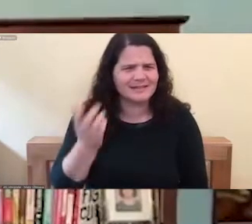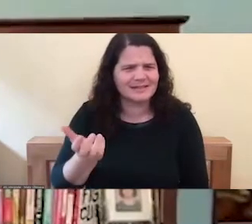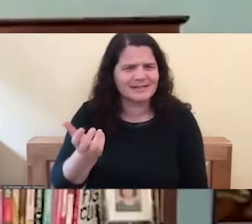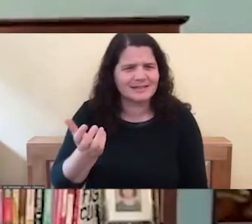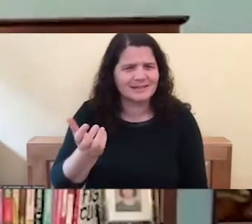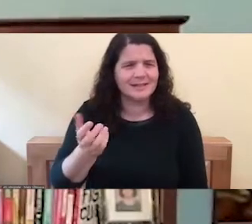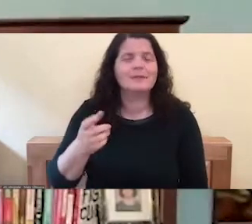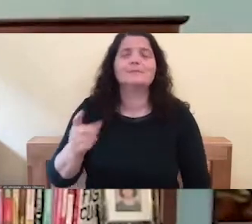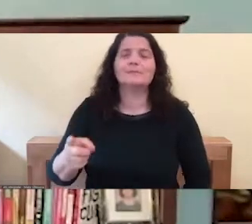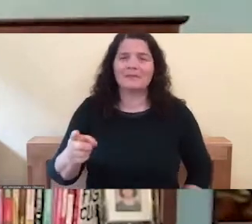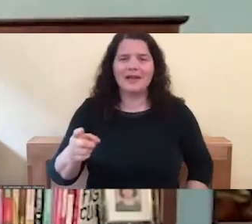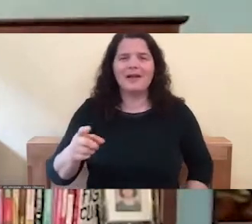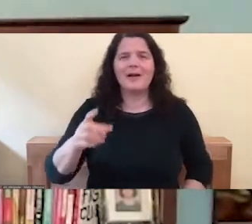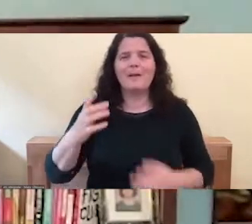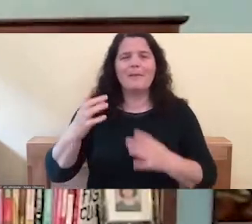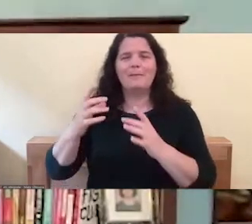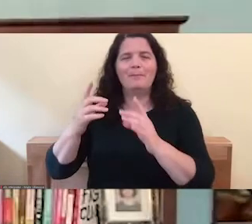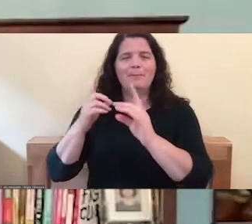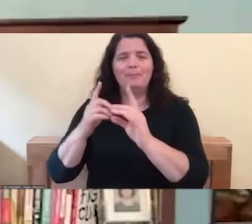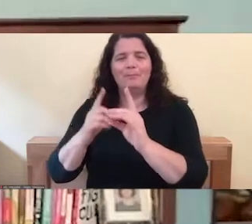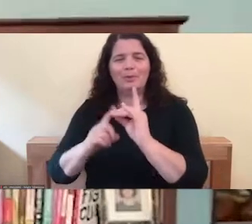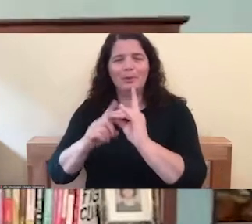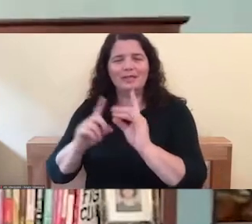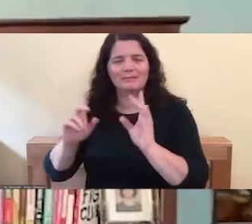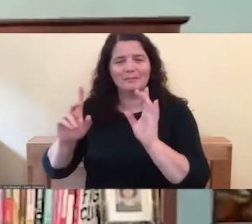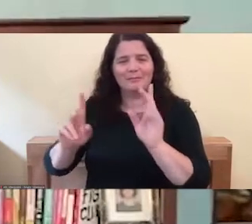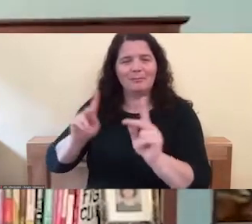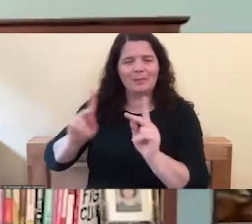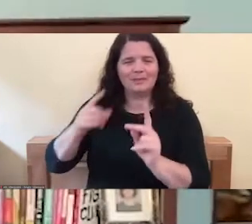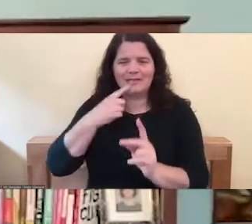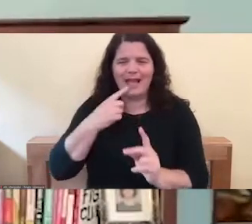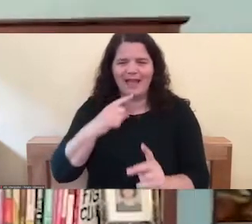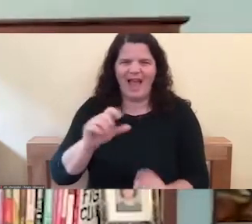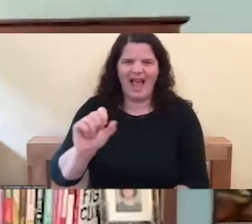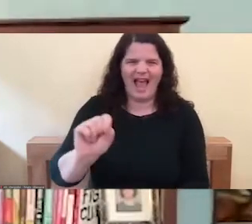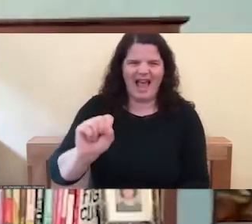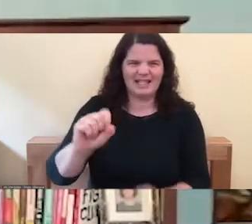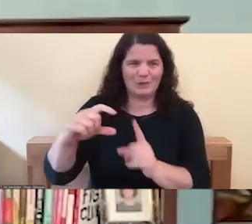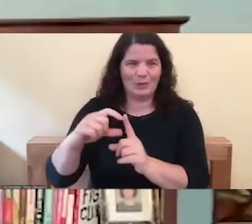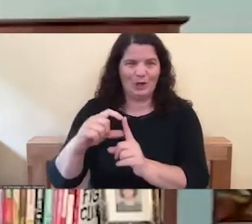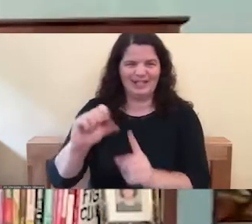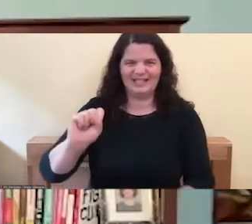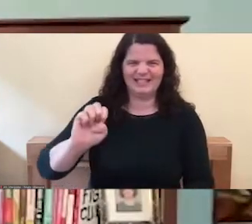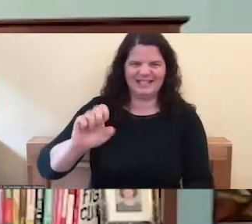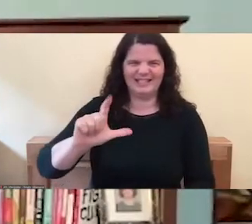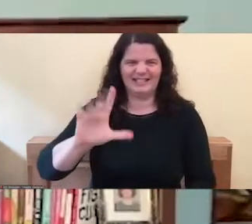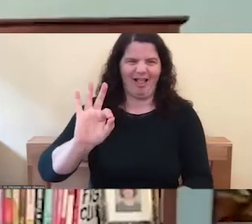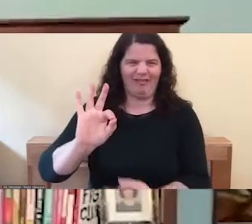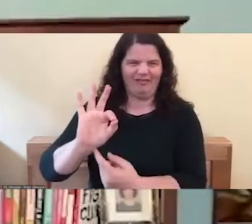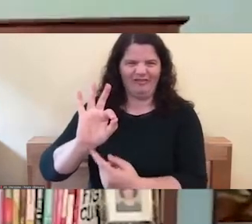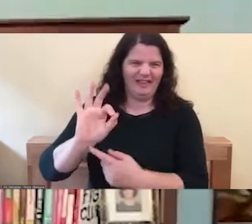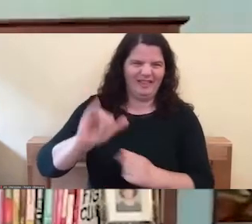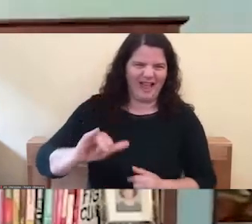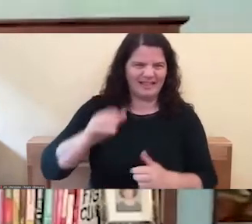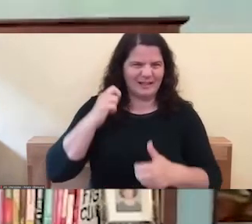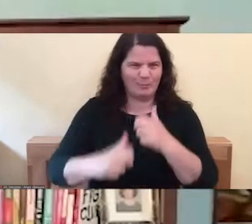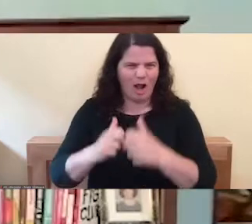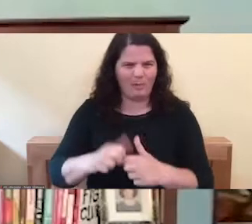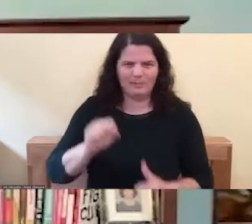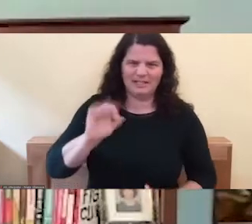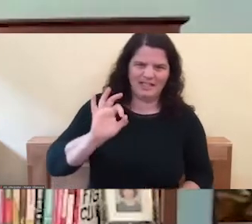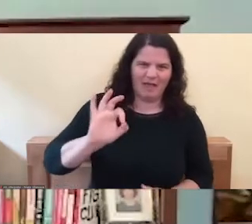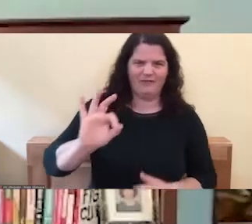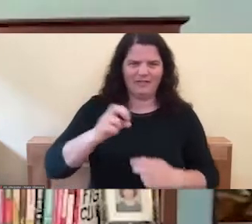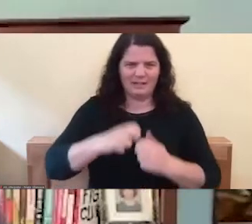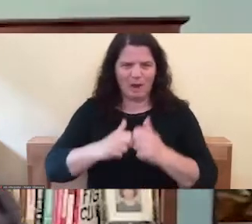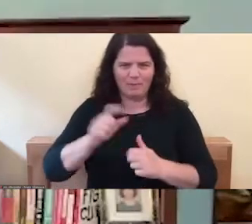S word self-compassion. Isn't the self the problem? But, you know, the lack of self-compassion, which is shame and